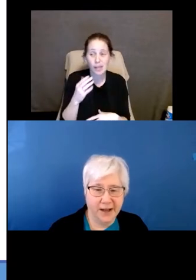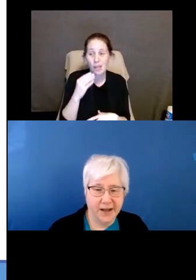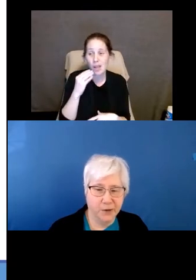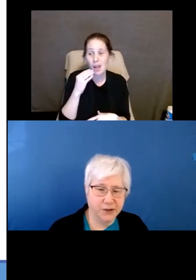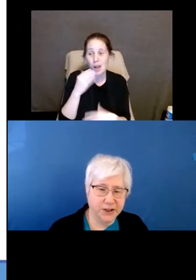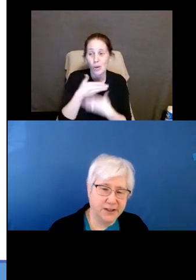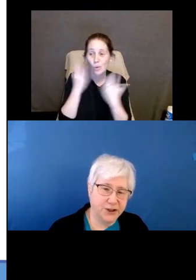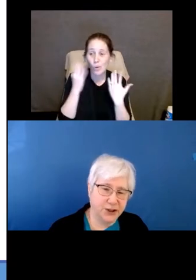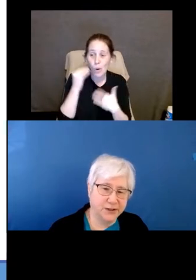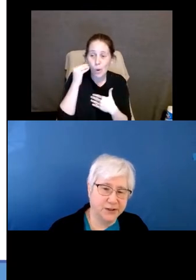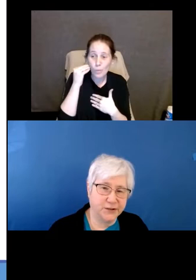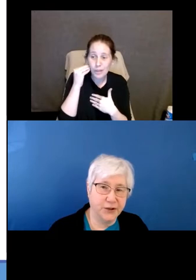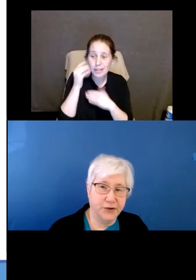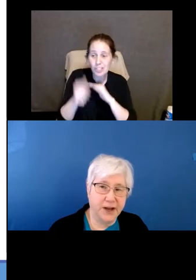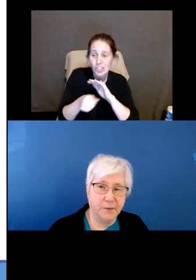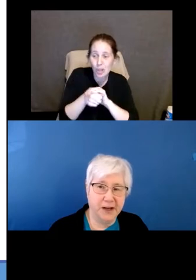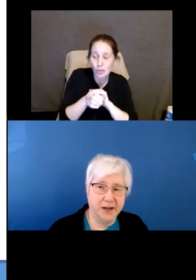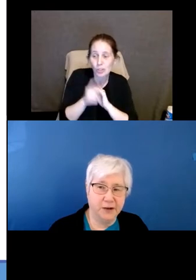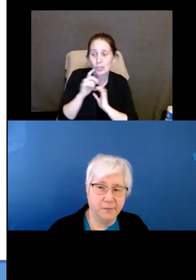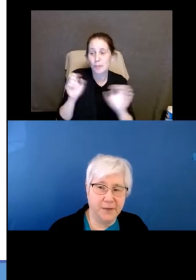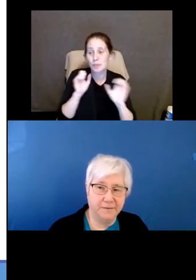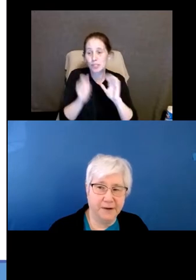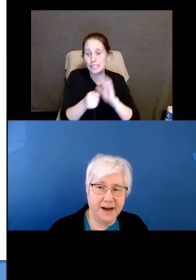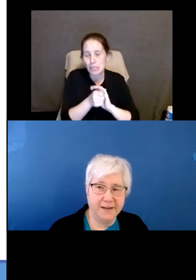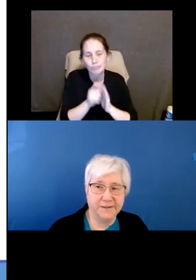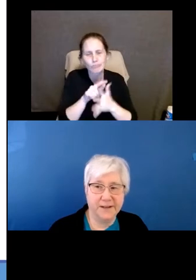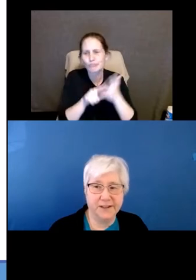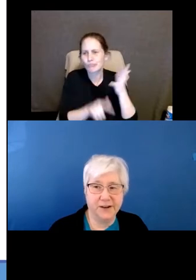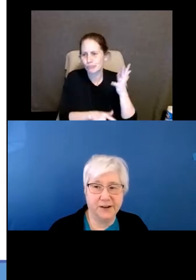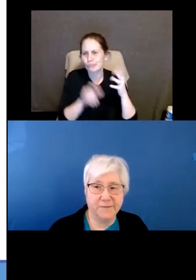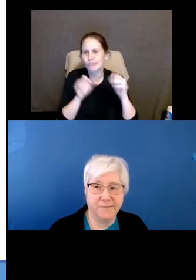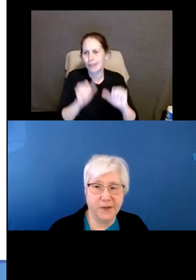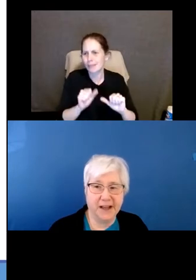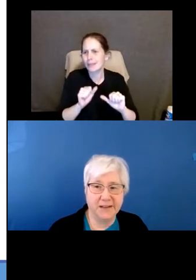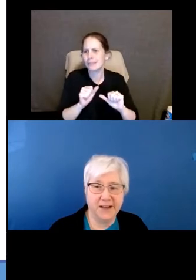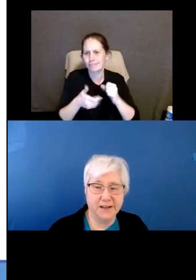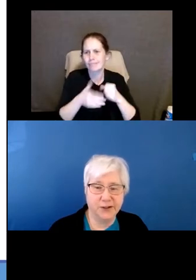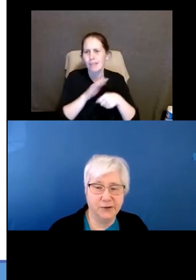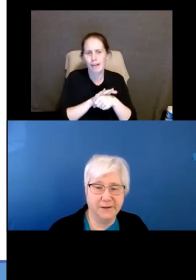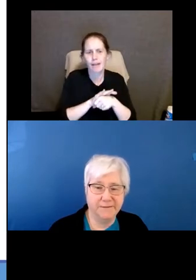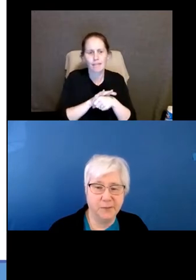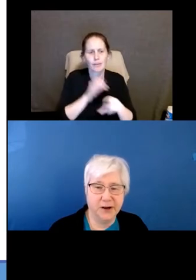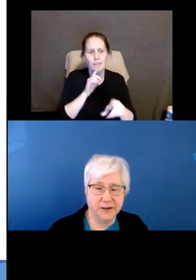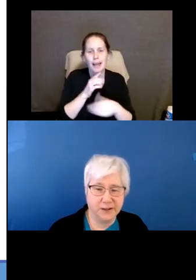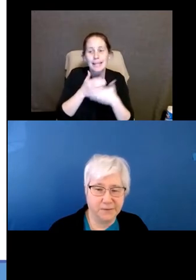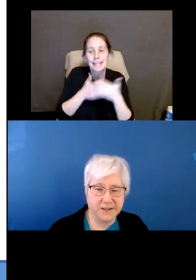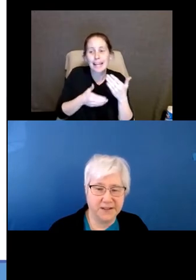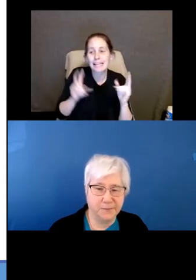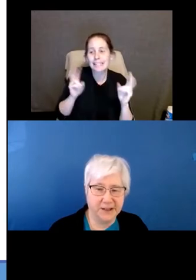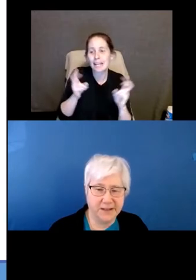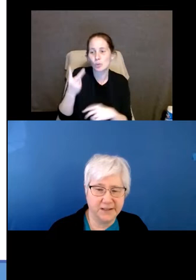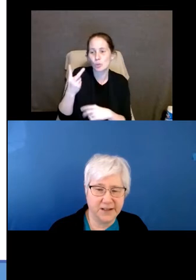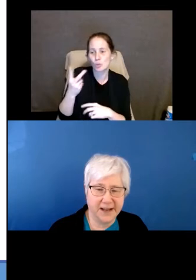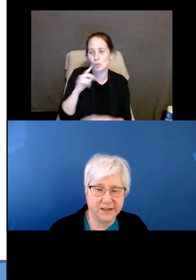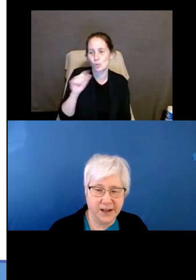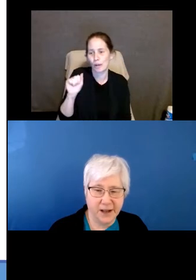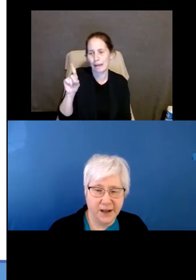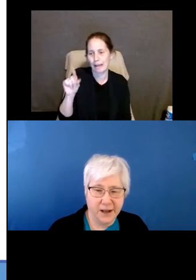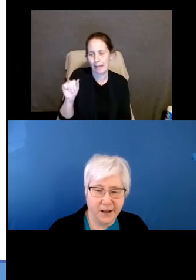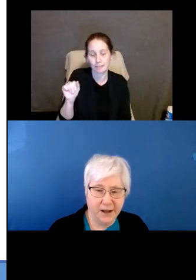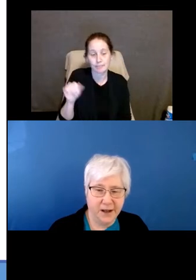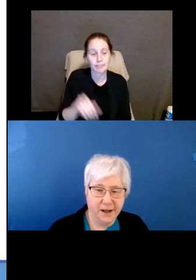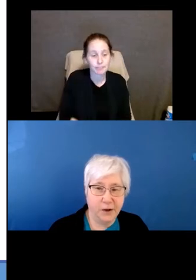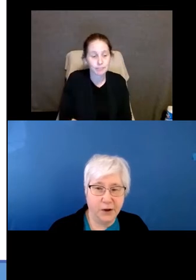an emergency shelter, you name it. It could be a variety of things that are covered by Title II of the Americans with Disabilities Act.